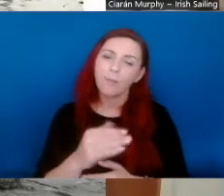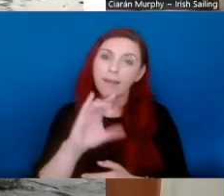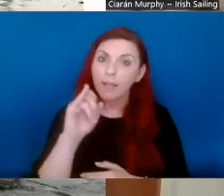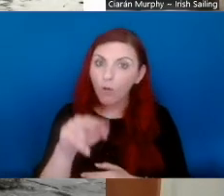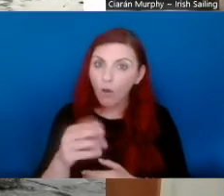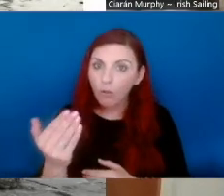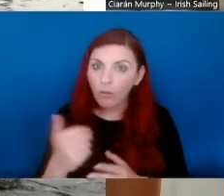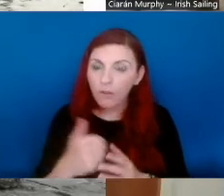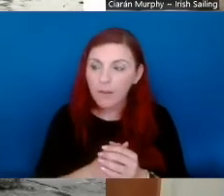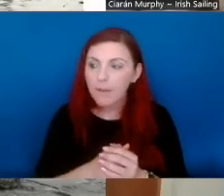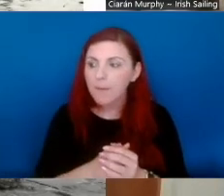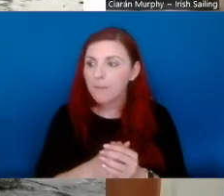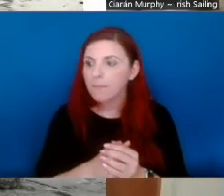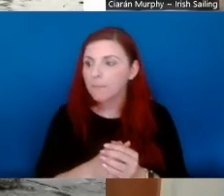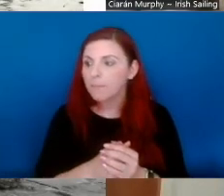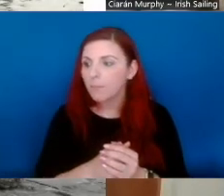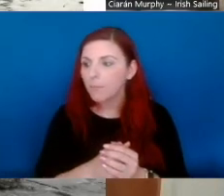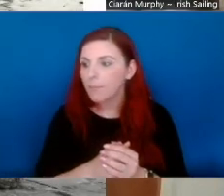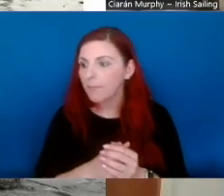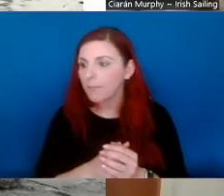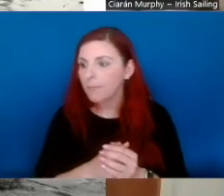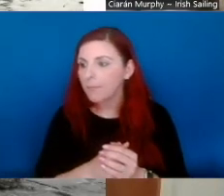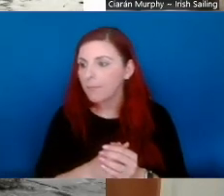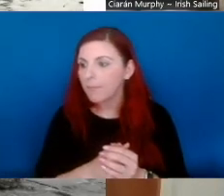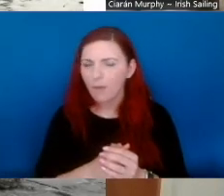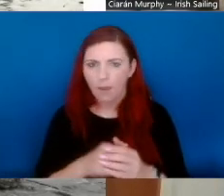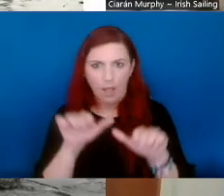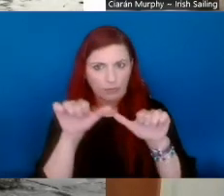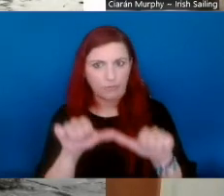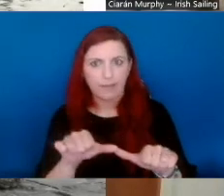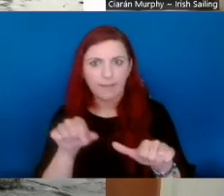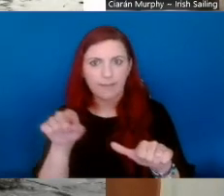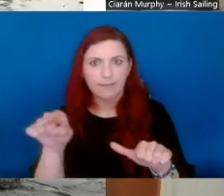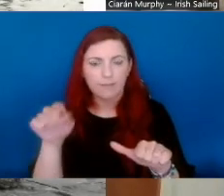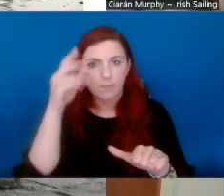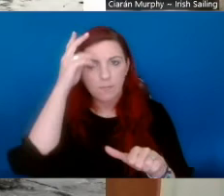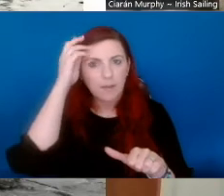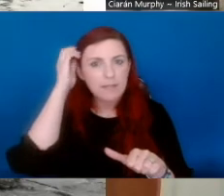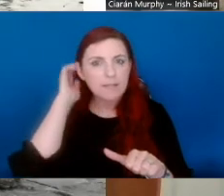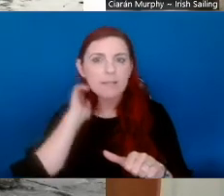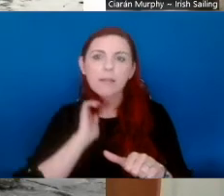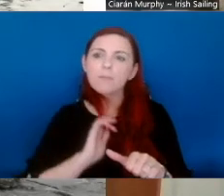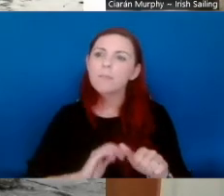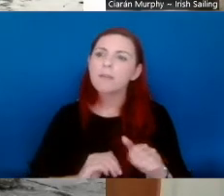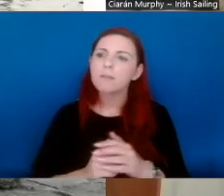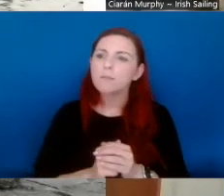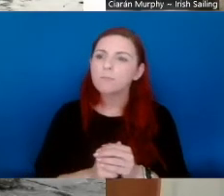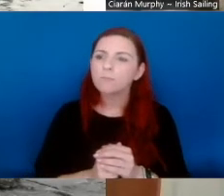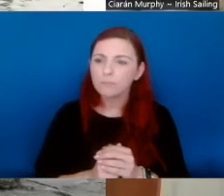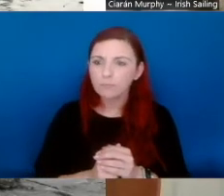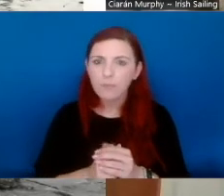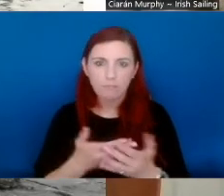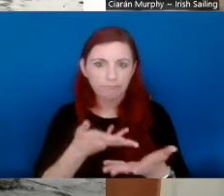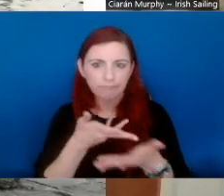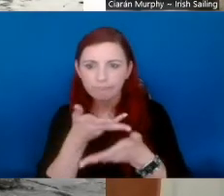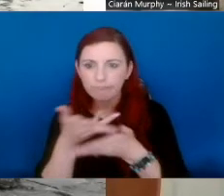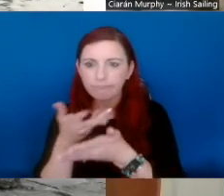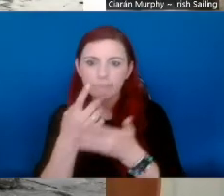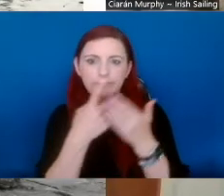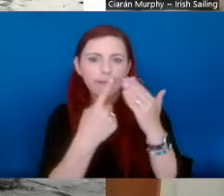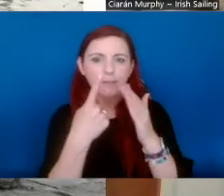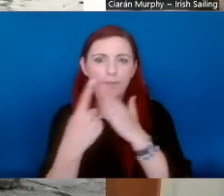something. If you have a lack of information, the only way that you can find out about it is by reaching out. Brilliant. Thanks, James. Ciarán?